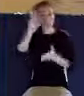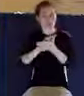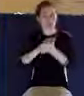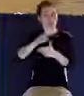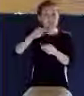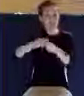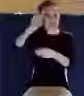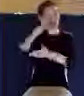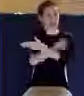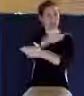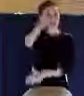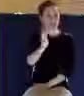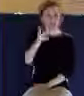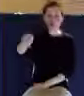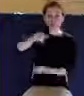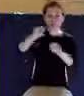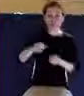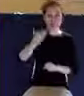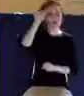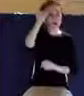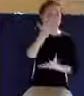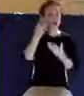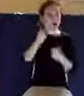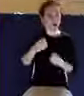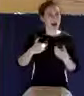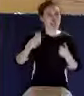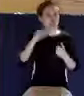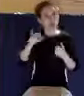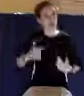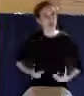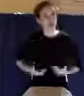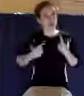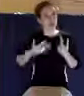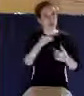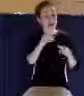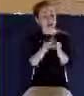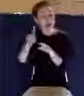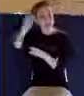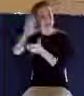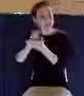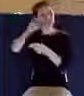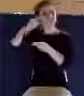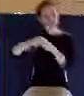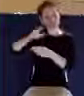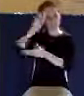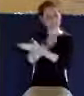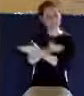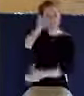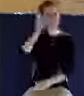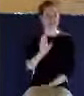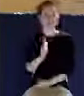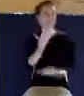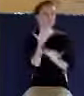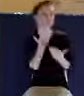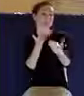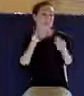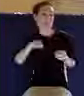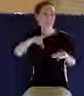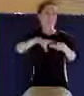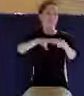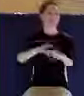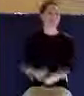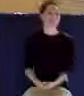eternal life, and that you might believe on the name of the Son of God. Thank you so much. You may be seated.